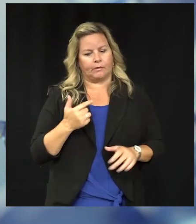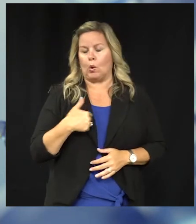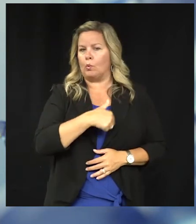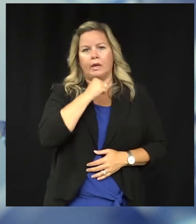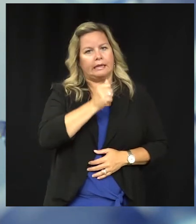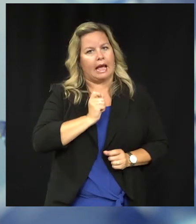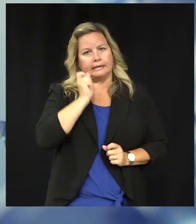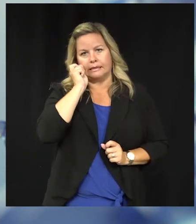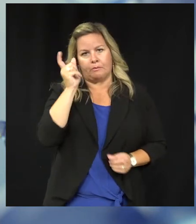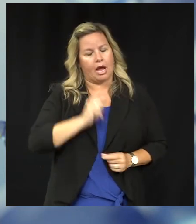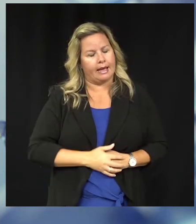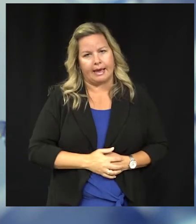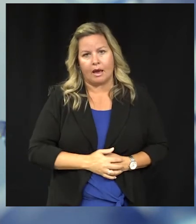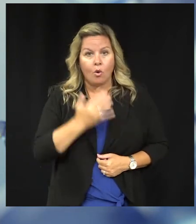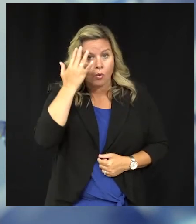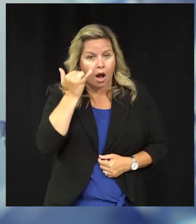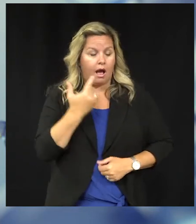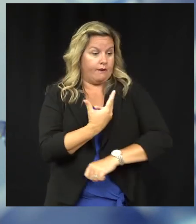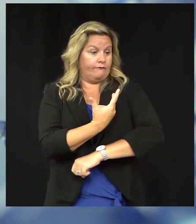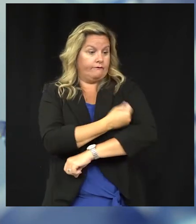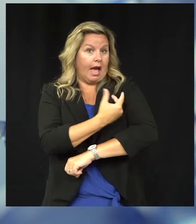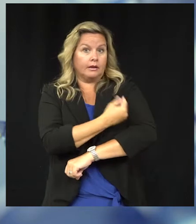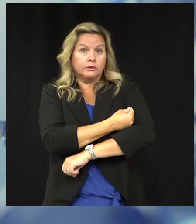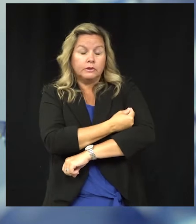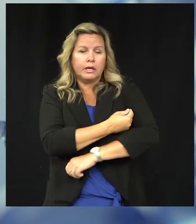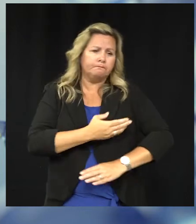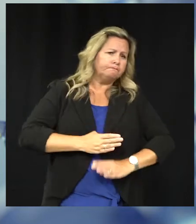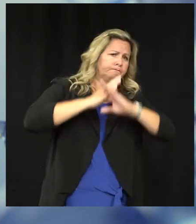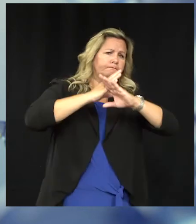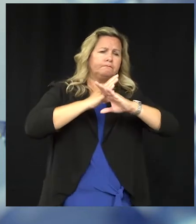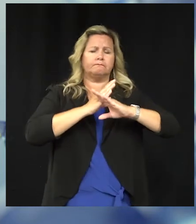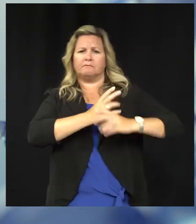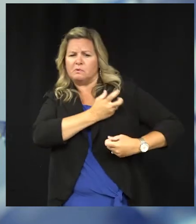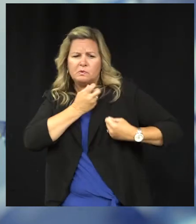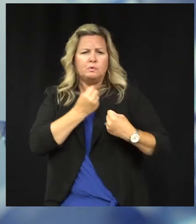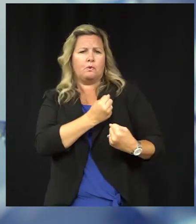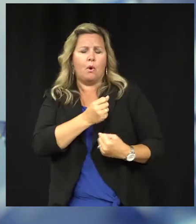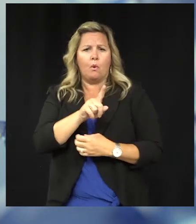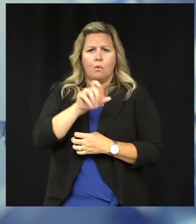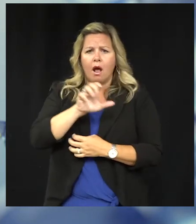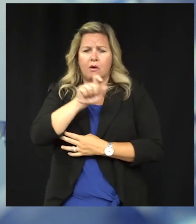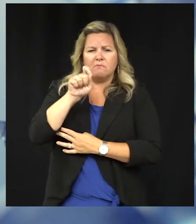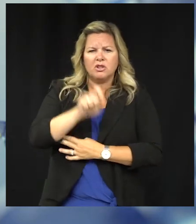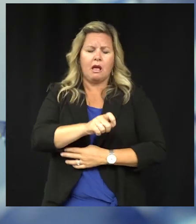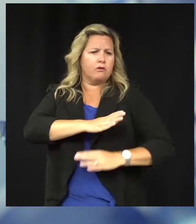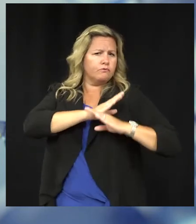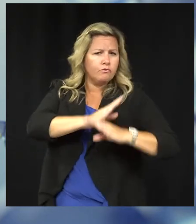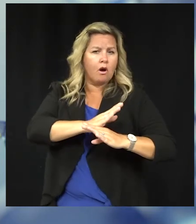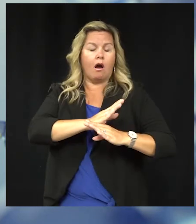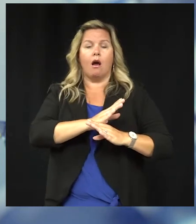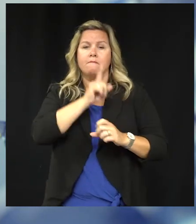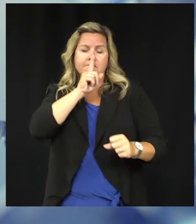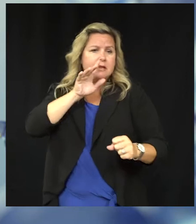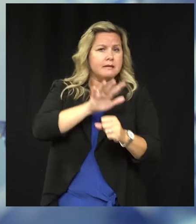as we've been saying for a long time vaccines are not magic they're not a force field they're not a guarantee that a person is not going